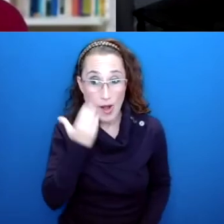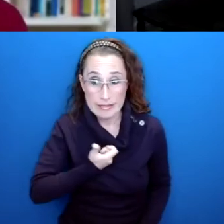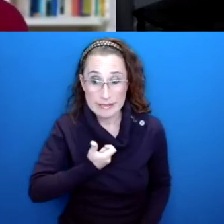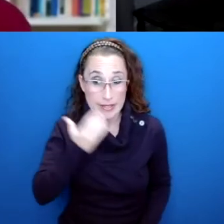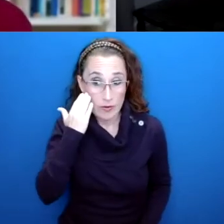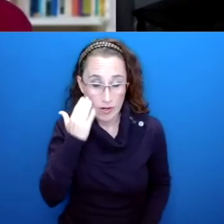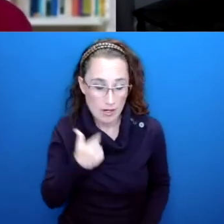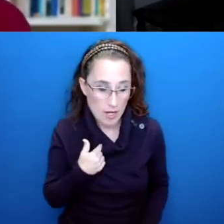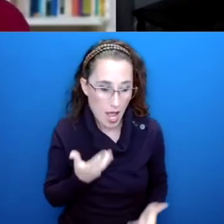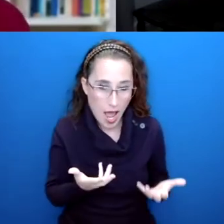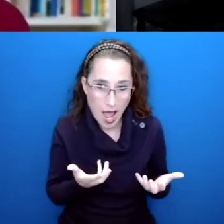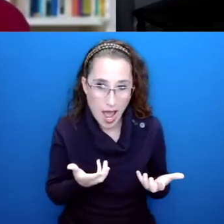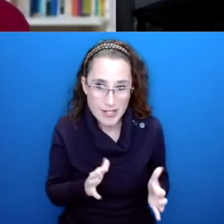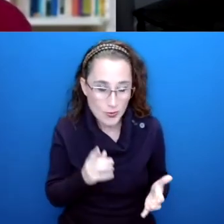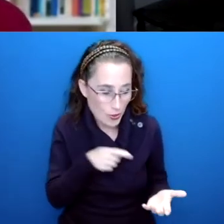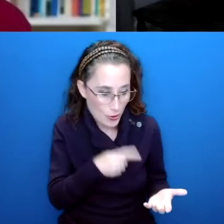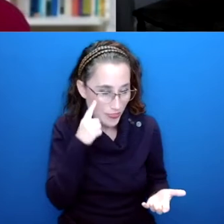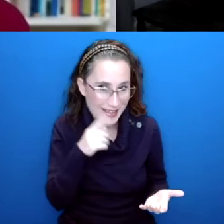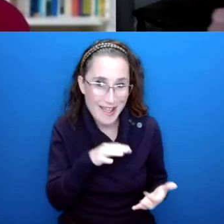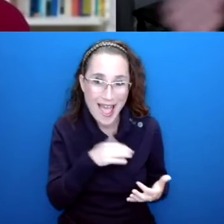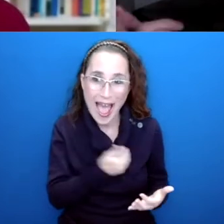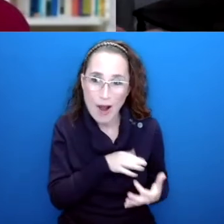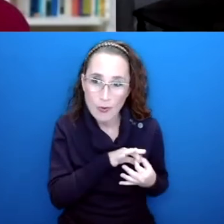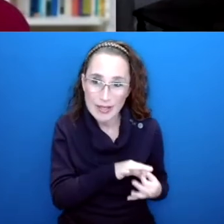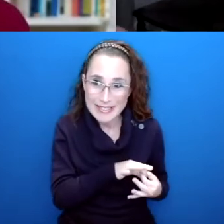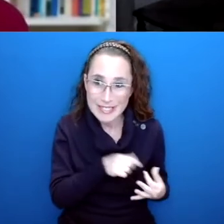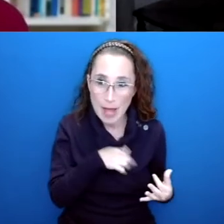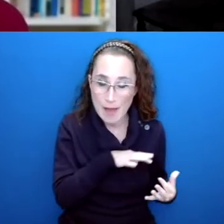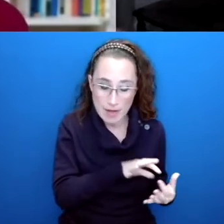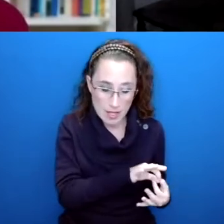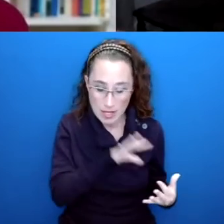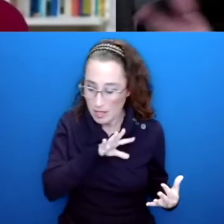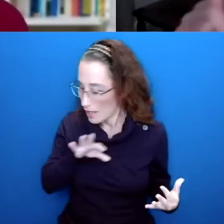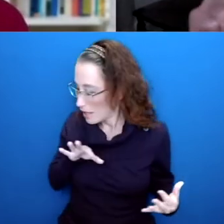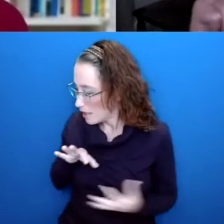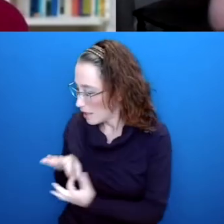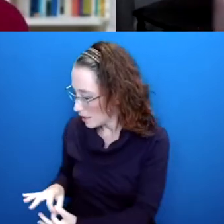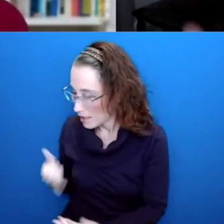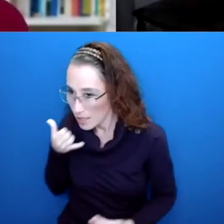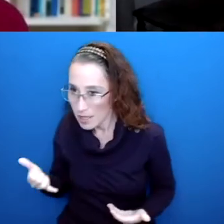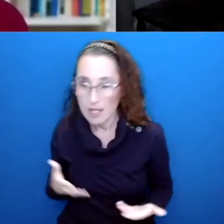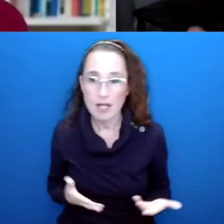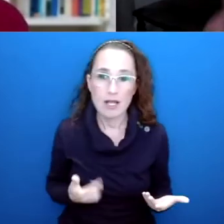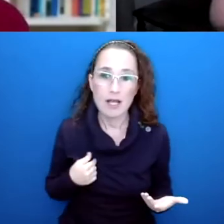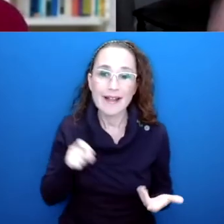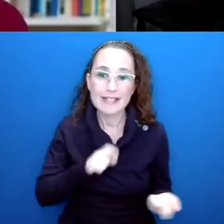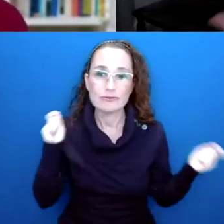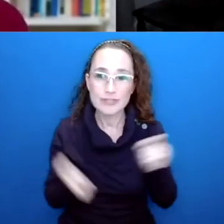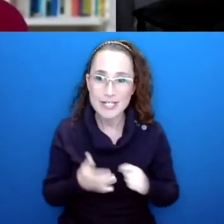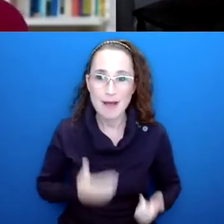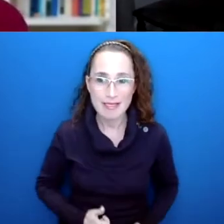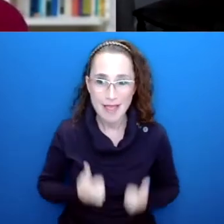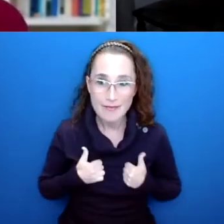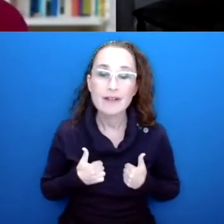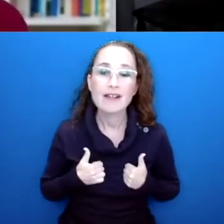want her to have of a relationship with her mother of all people. And it's also not how I want to be living my own life. And I need to change. So that's what